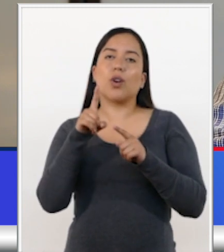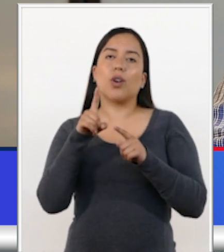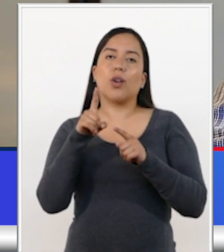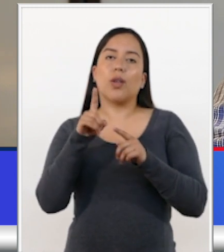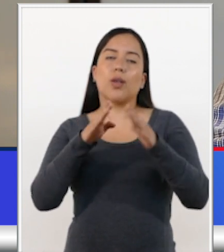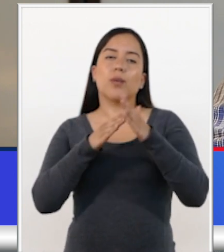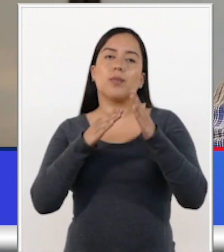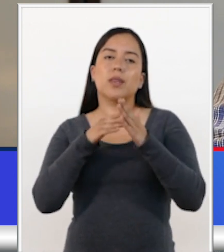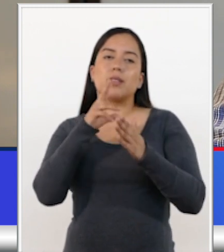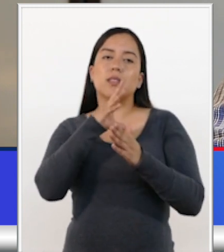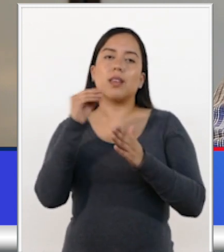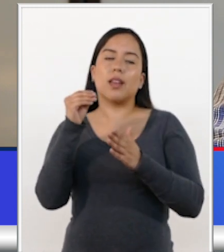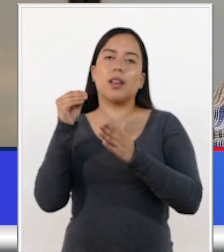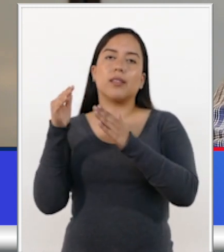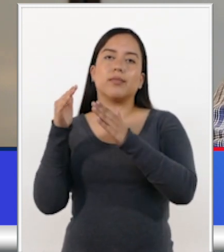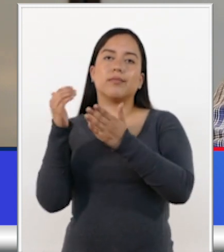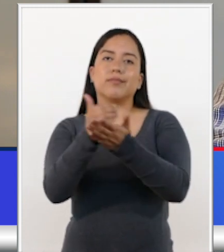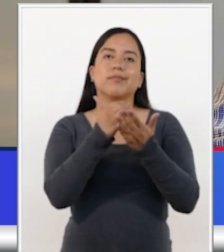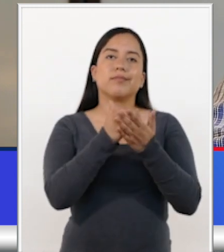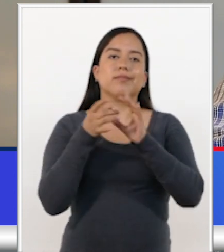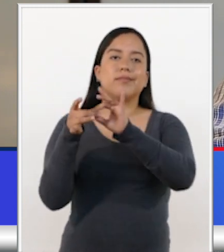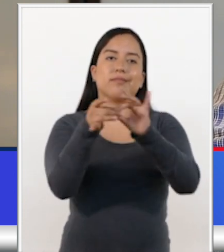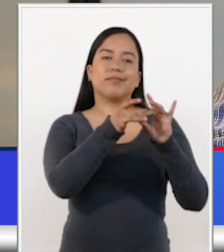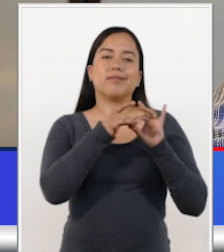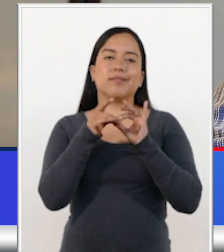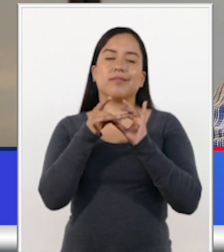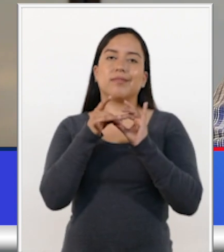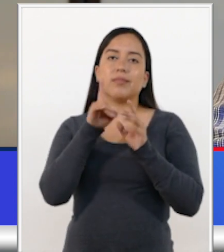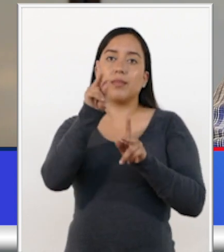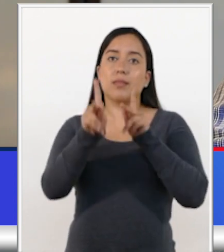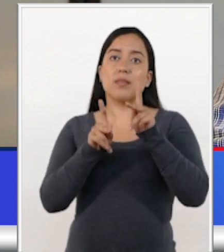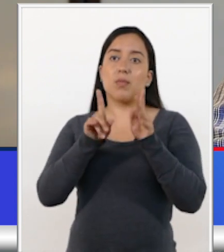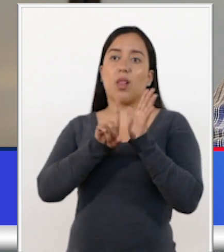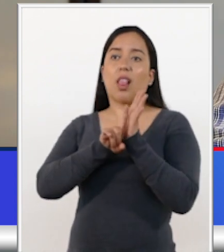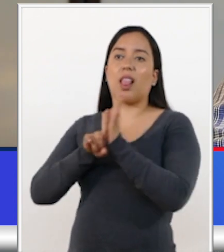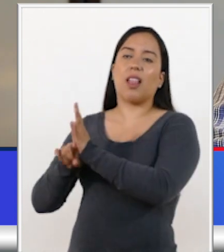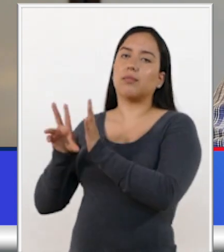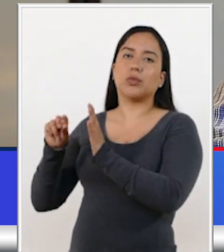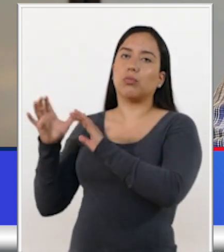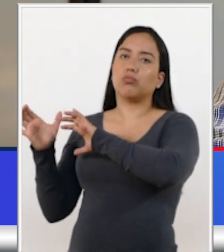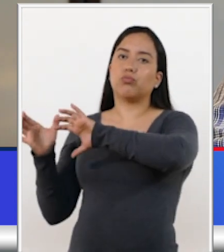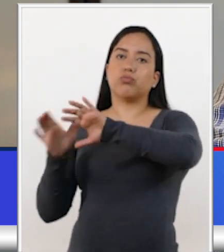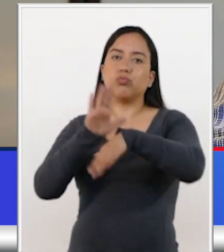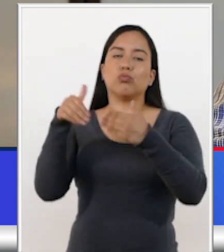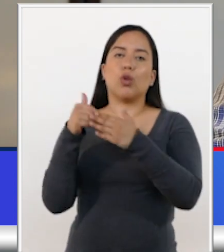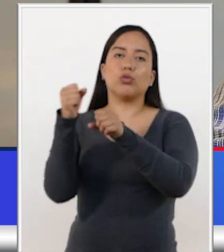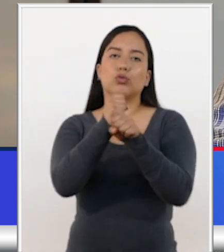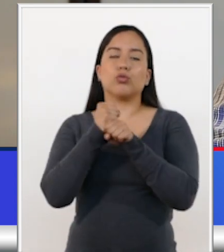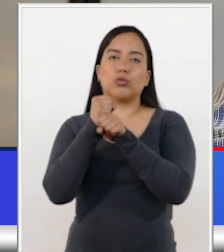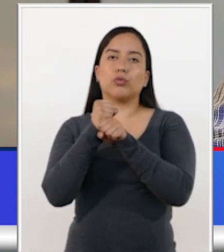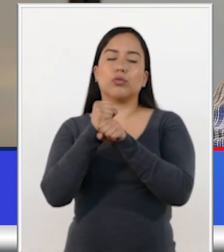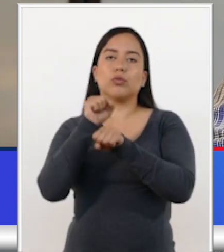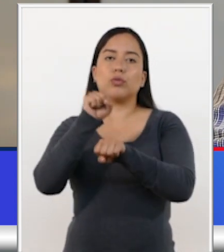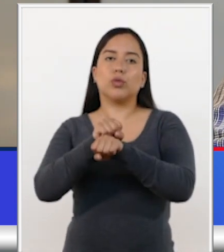and for collective welfare. Leaving no one behind implies addressing different vulnerabilities among